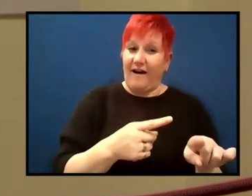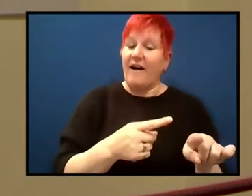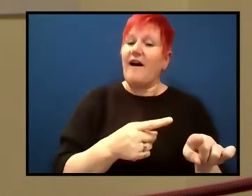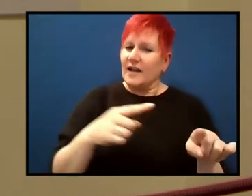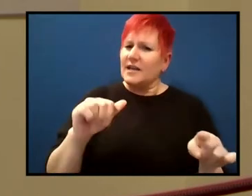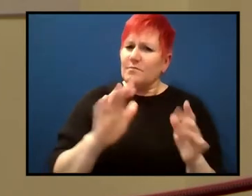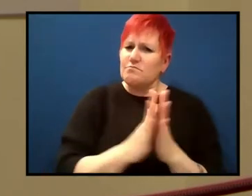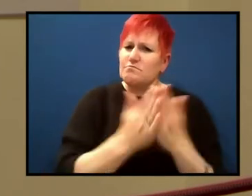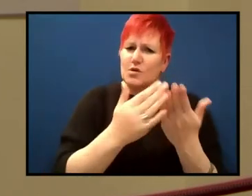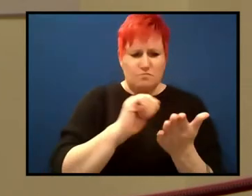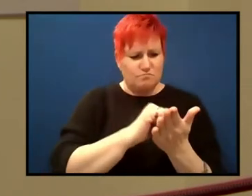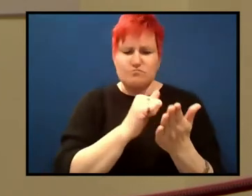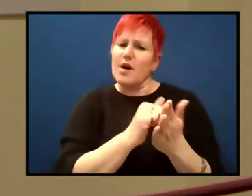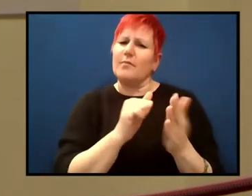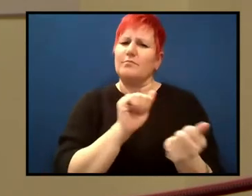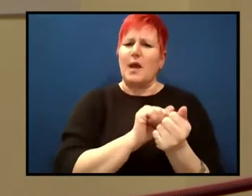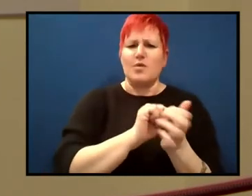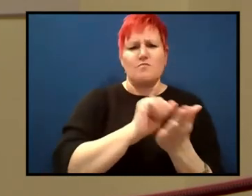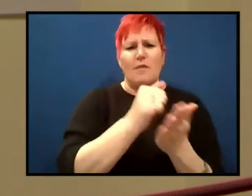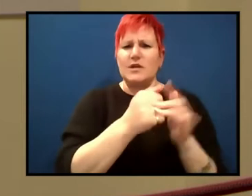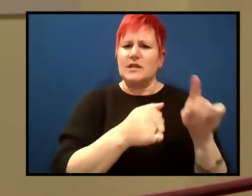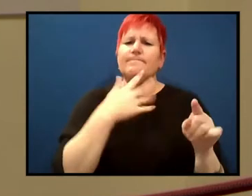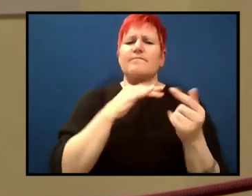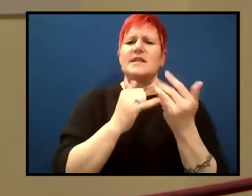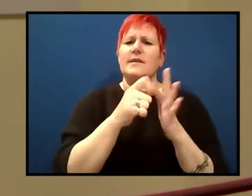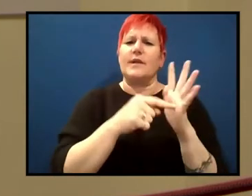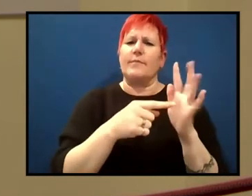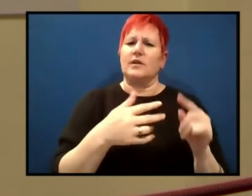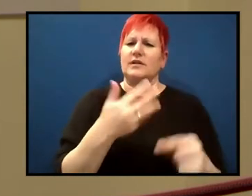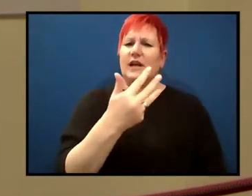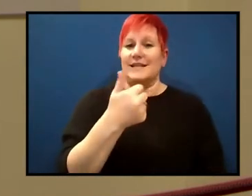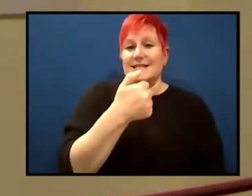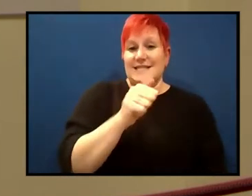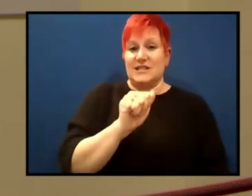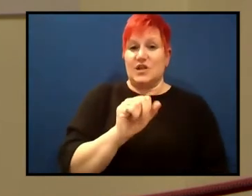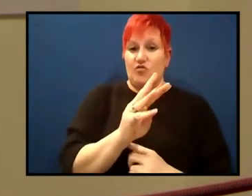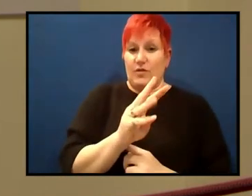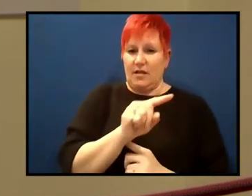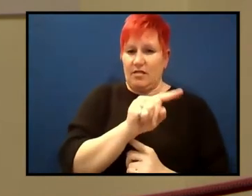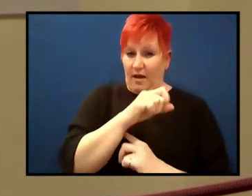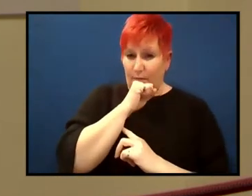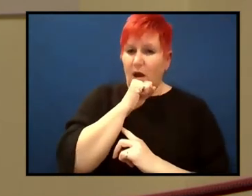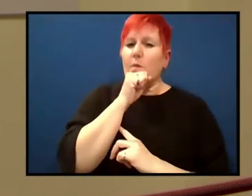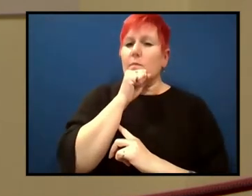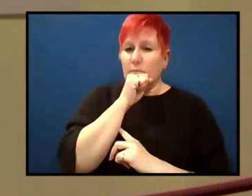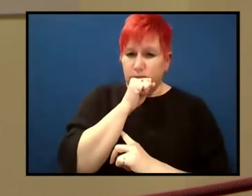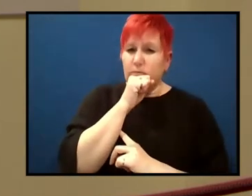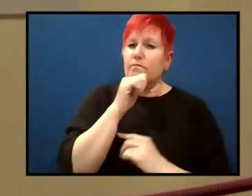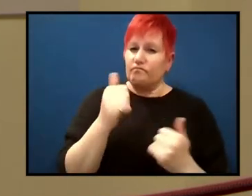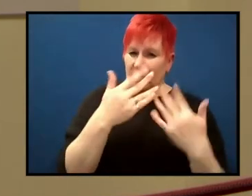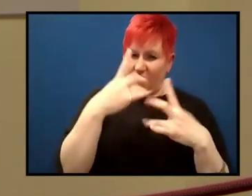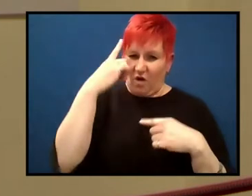1963, in September of 1963. And he had an explanation for these